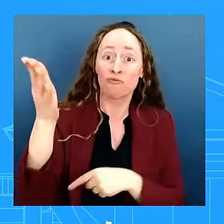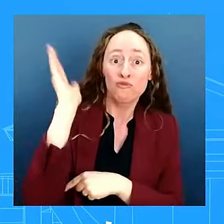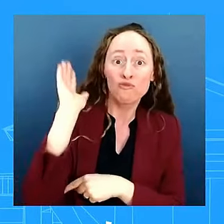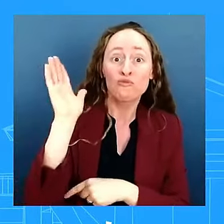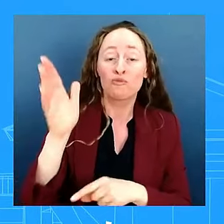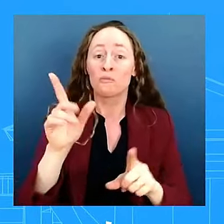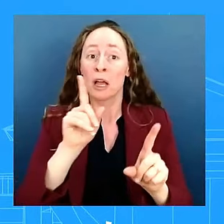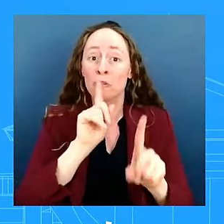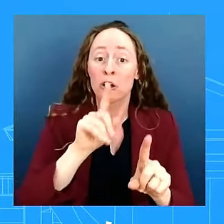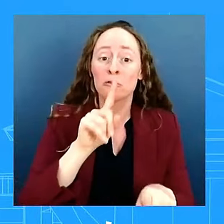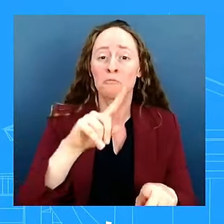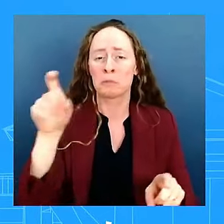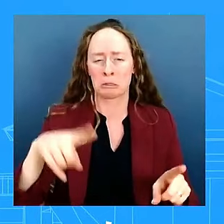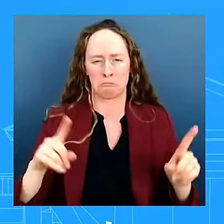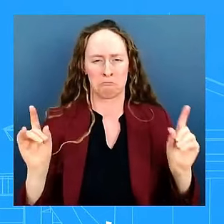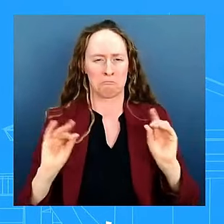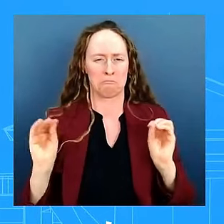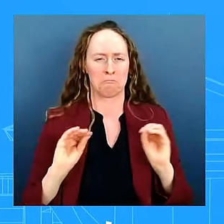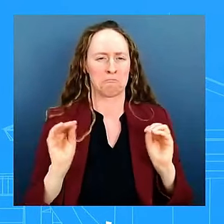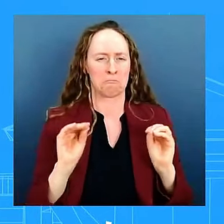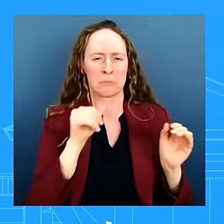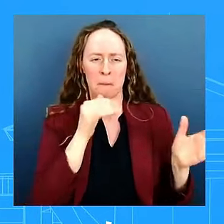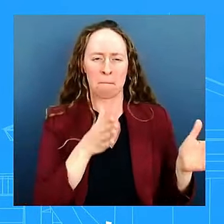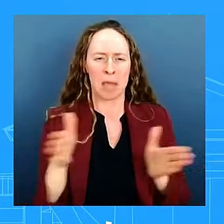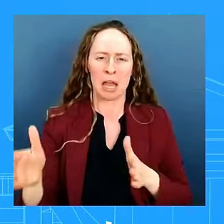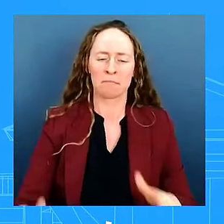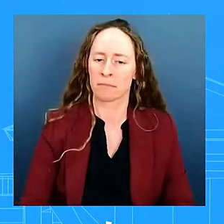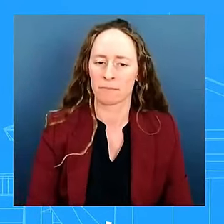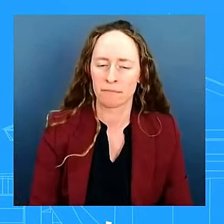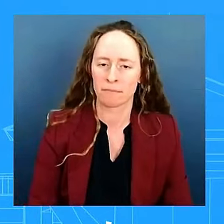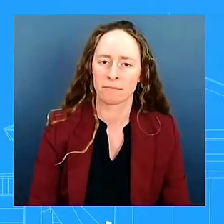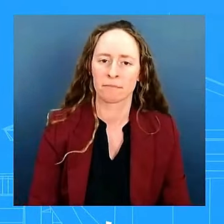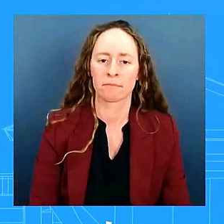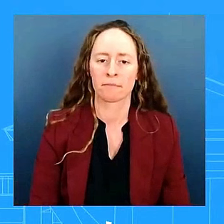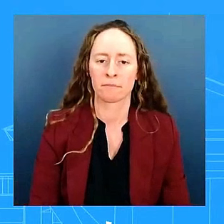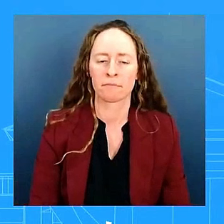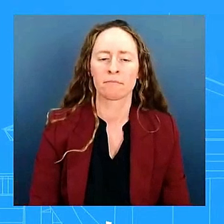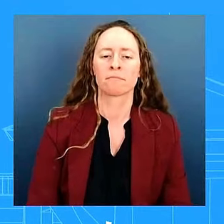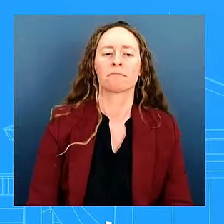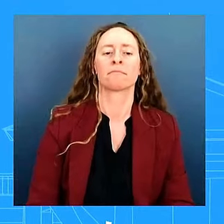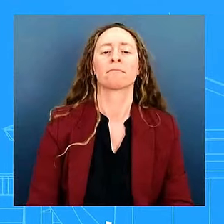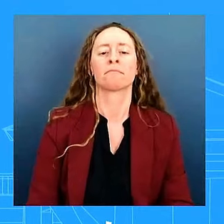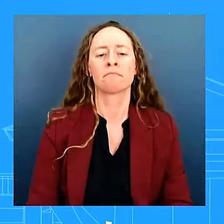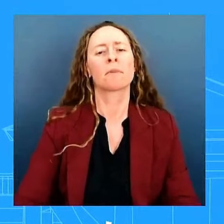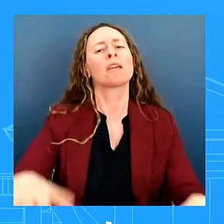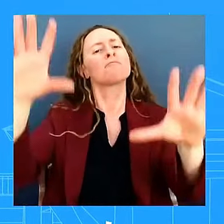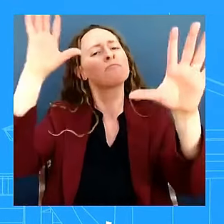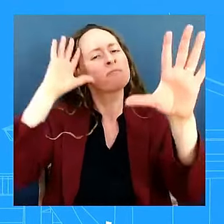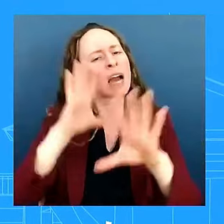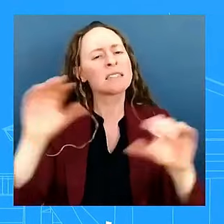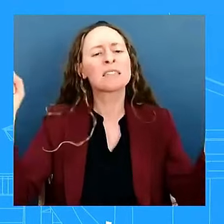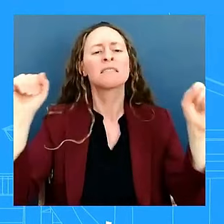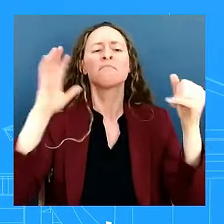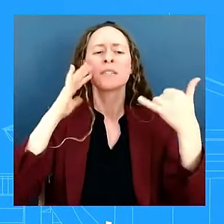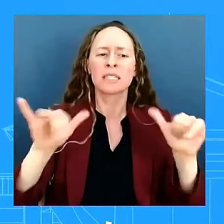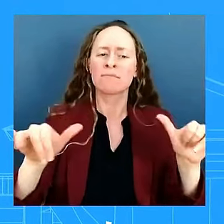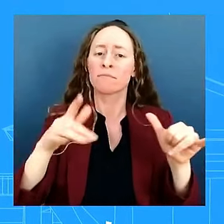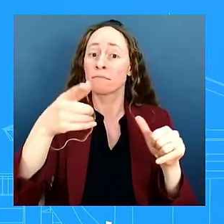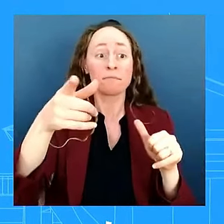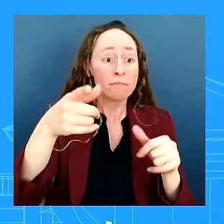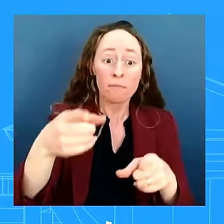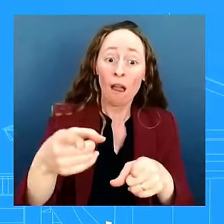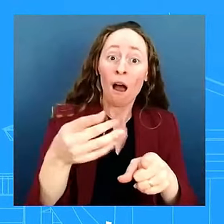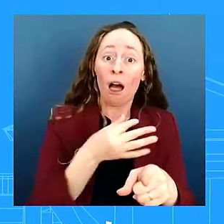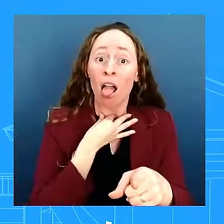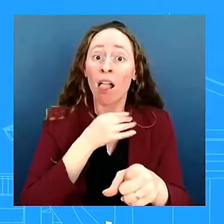i can say that uh you know the president uh obviously is going to continue to to take questions from all of you uh and i just don't have anything to share